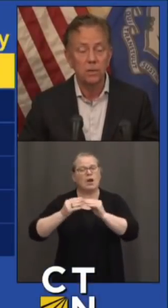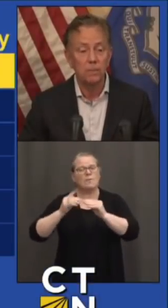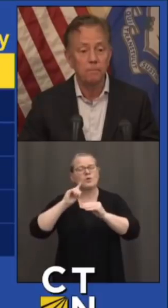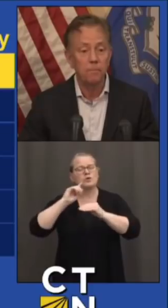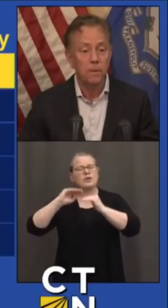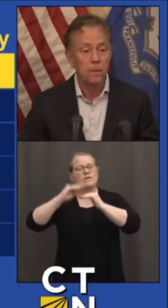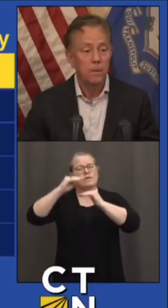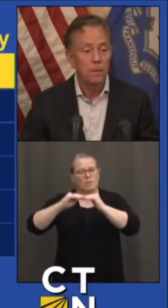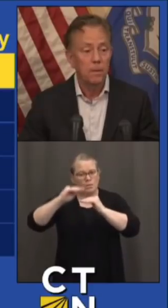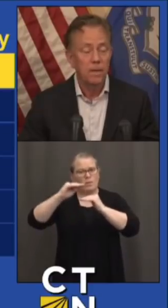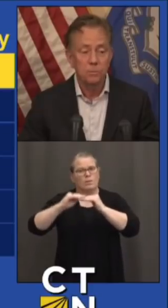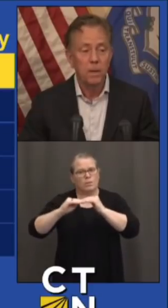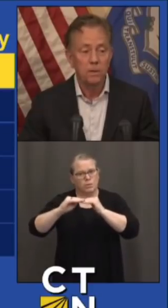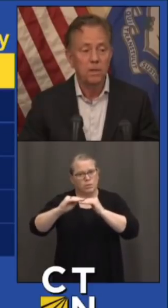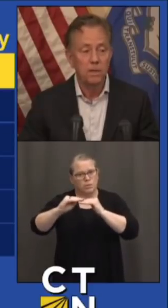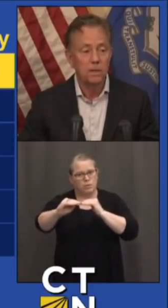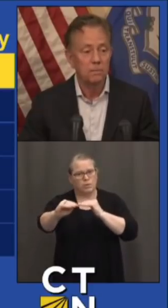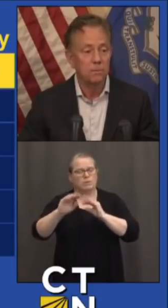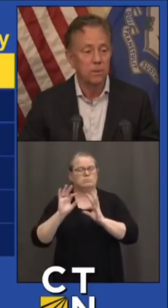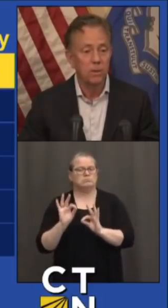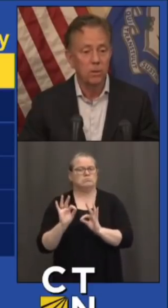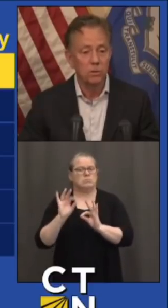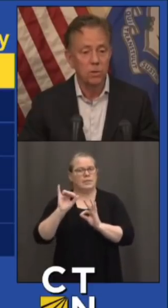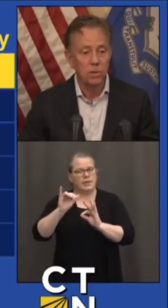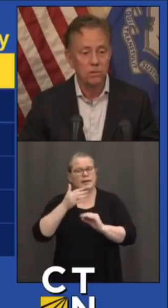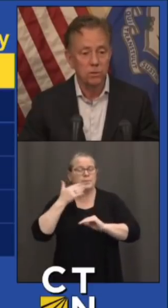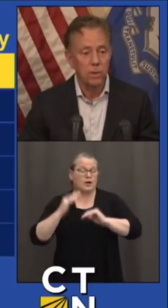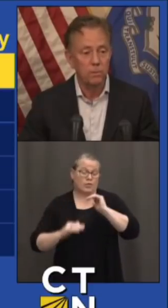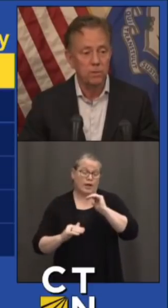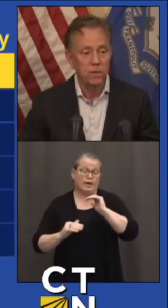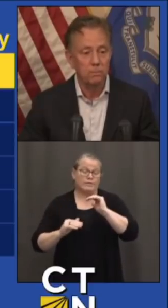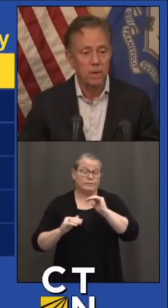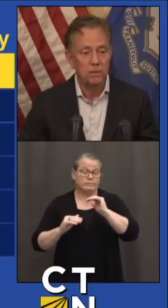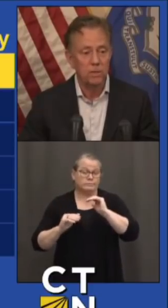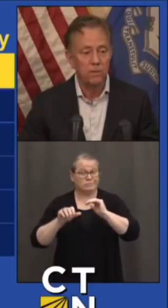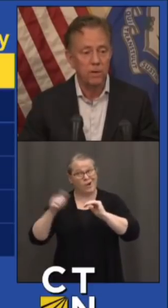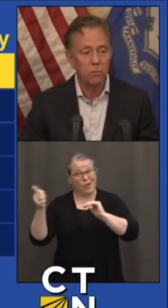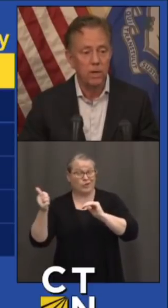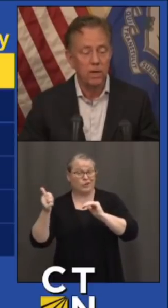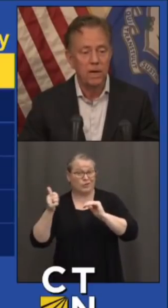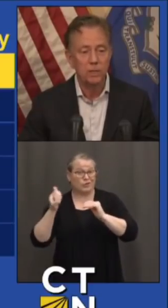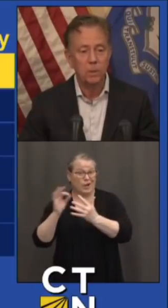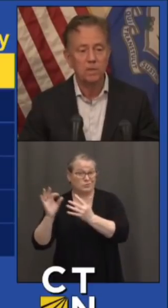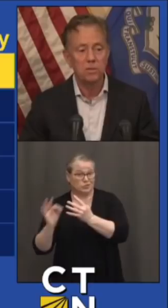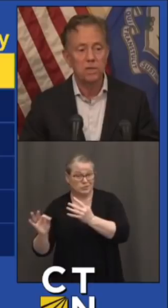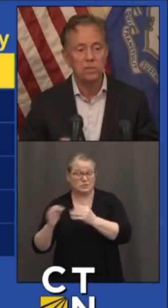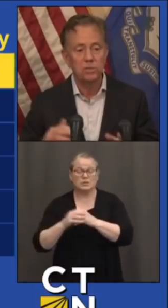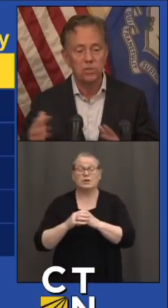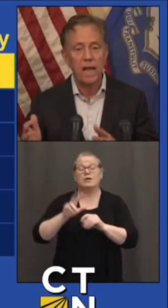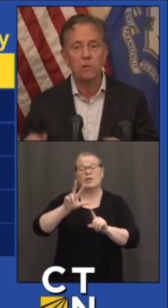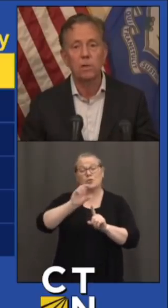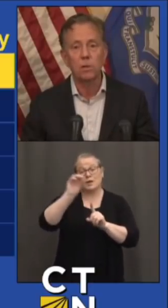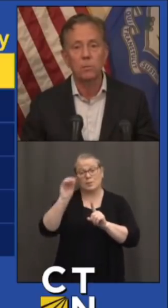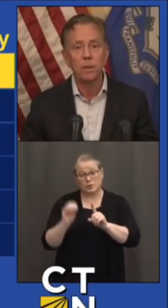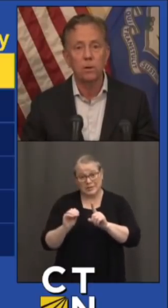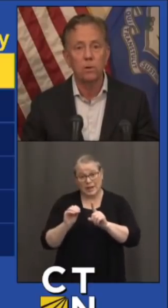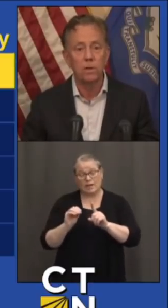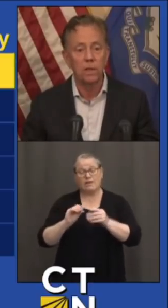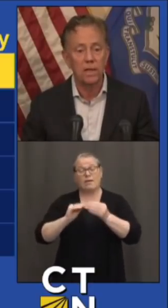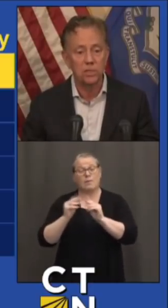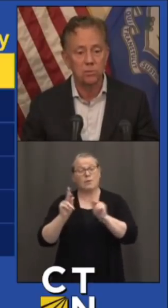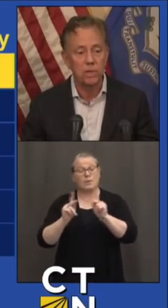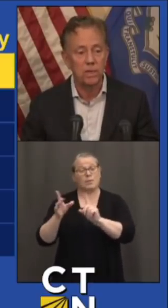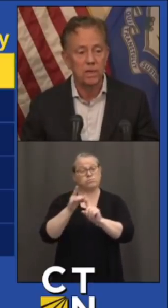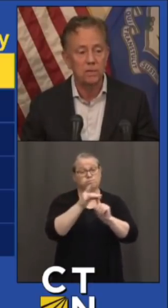that's better than some of the alternatives. Three percent positivity rate, hospitalizations down a little bit